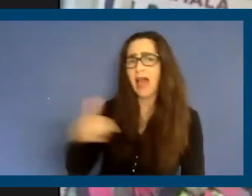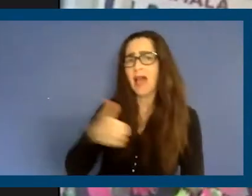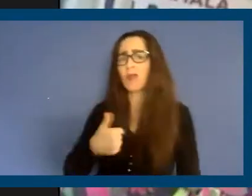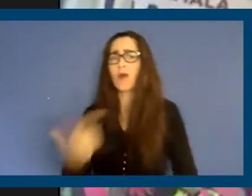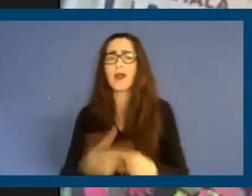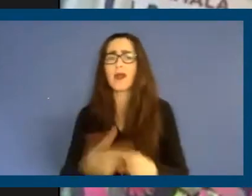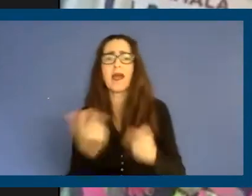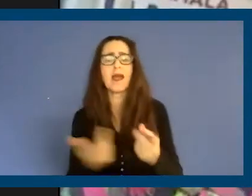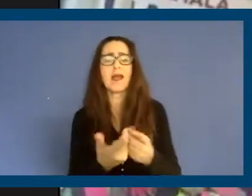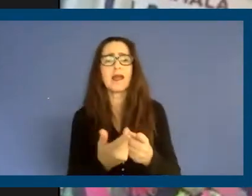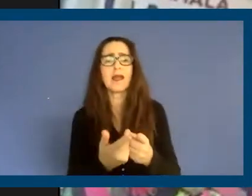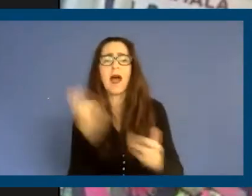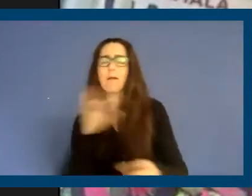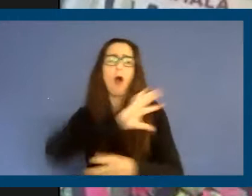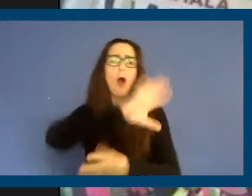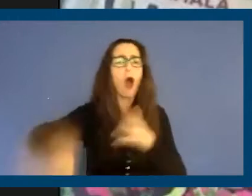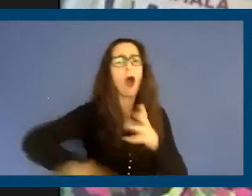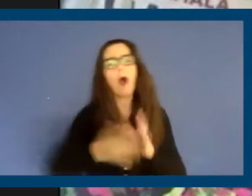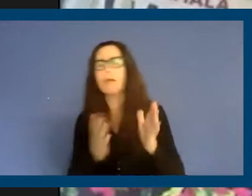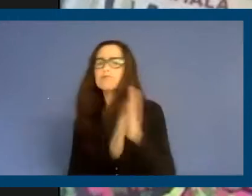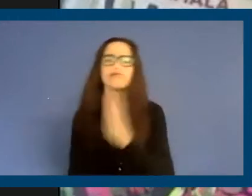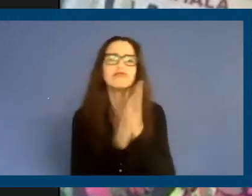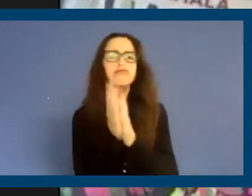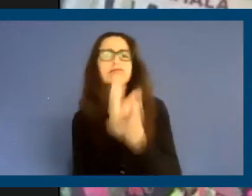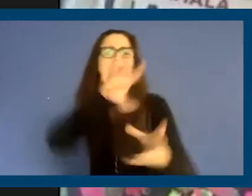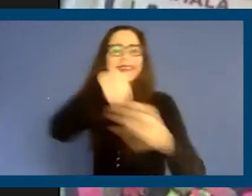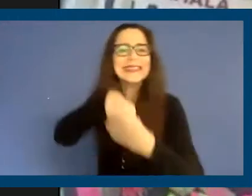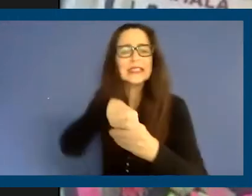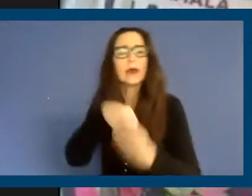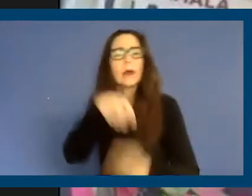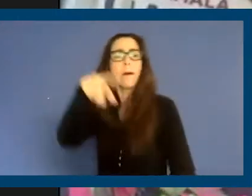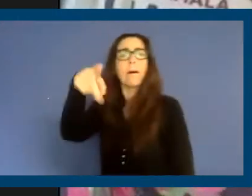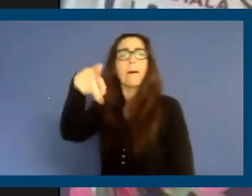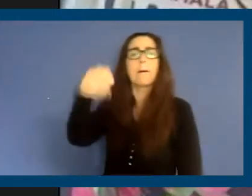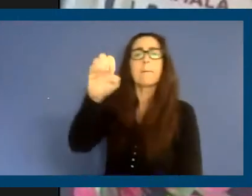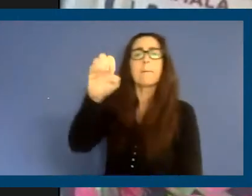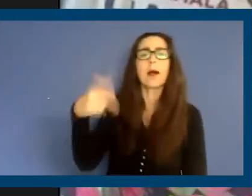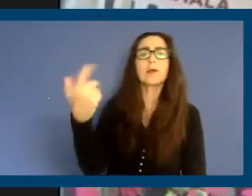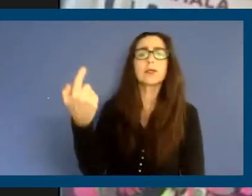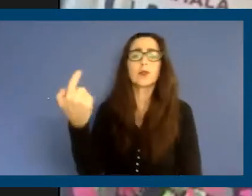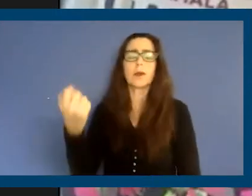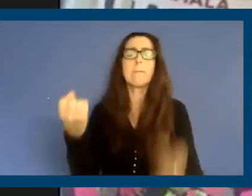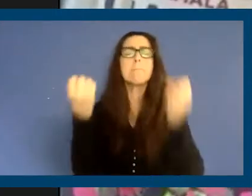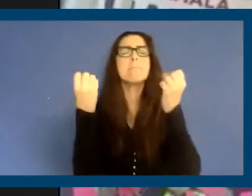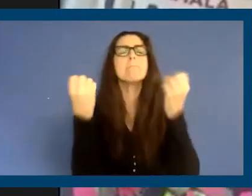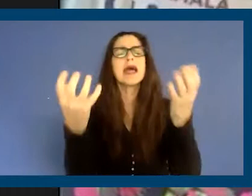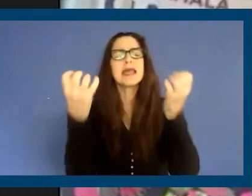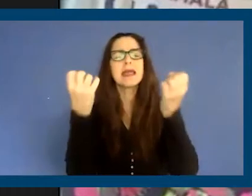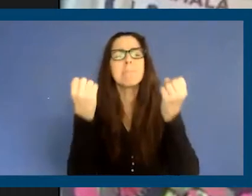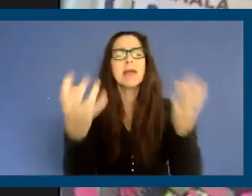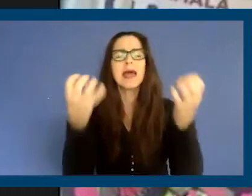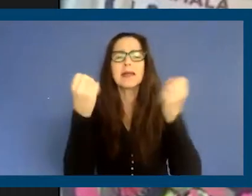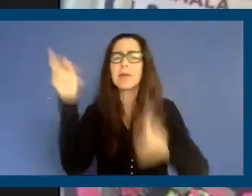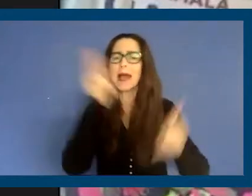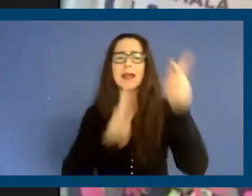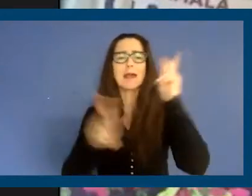in for Proposition 21. We have many, many, many, many, many people homeless. As